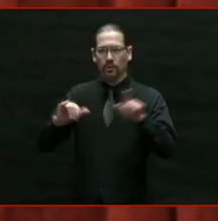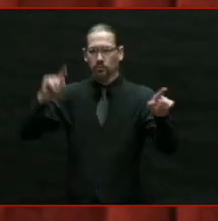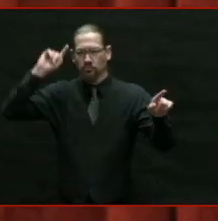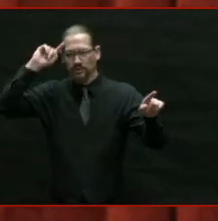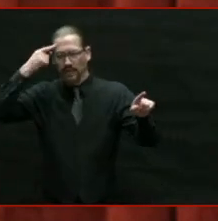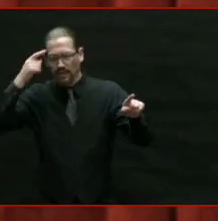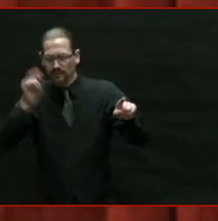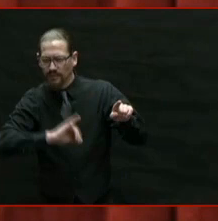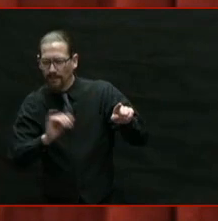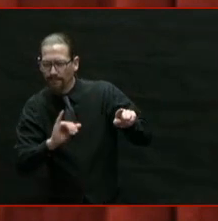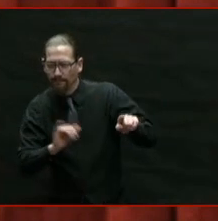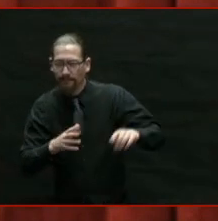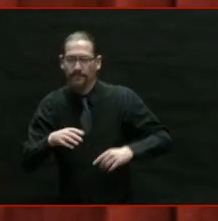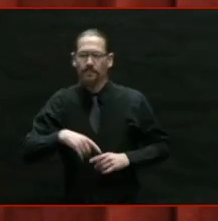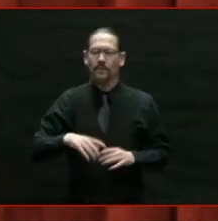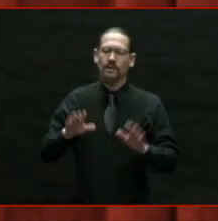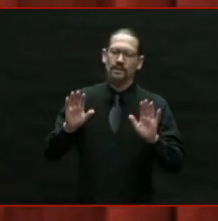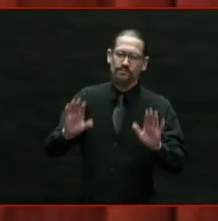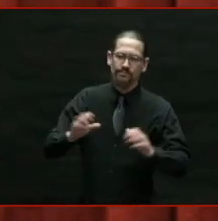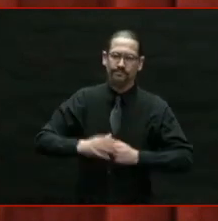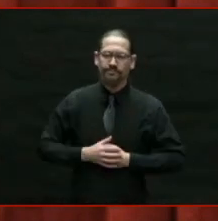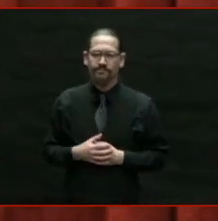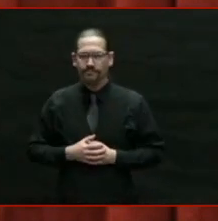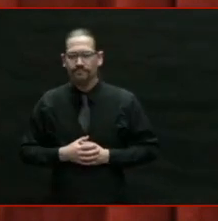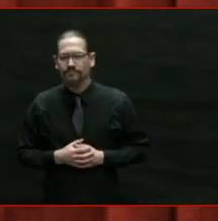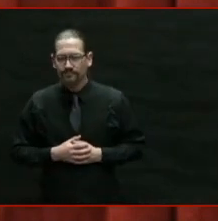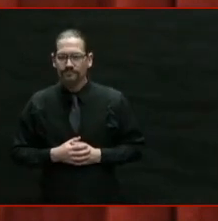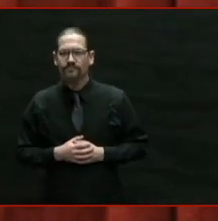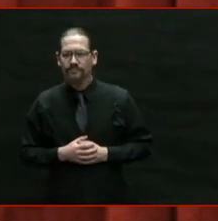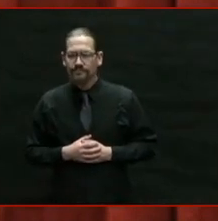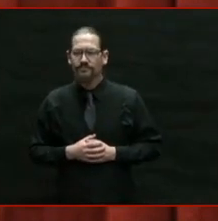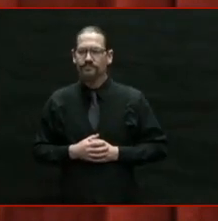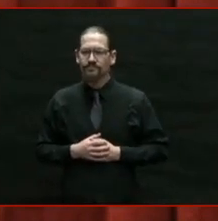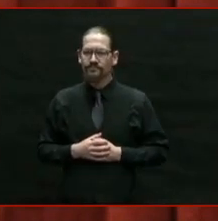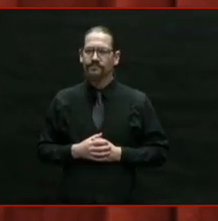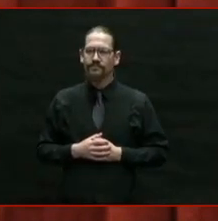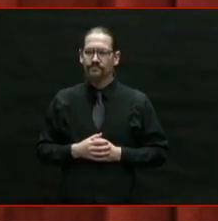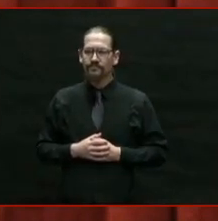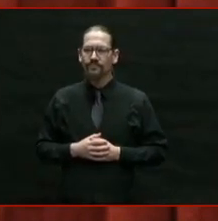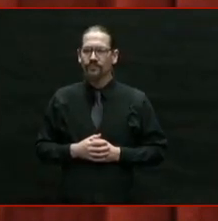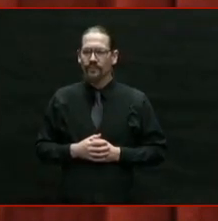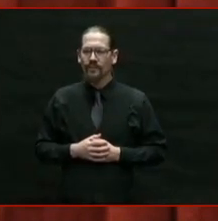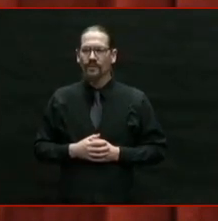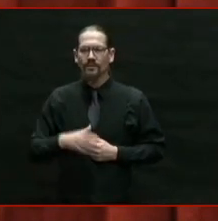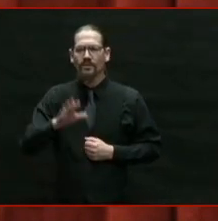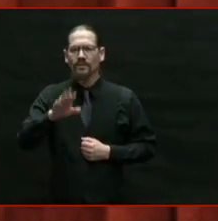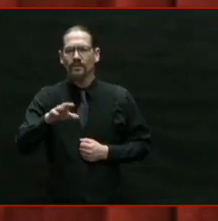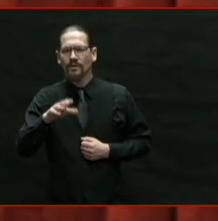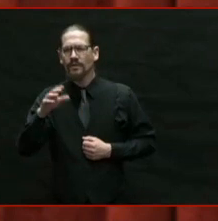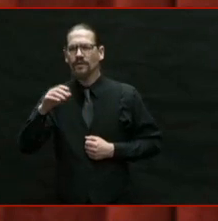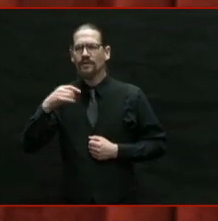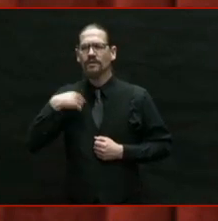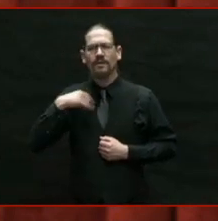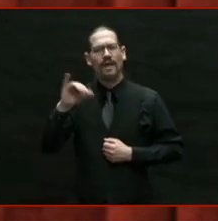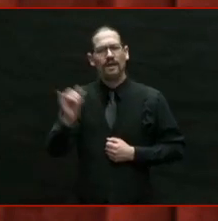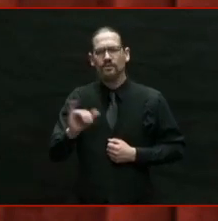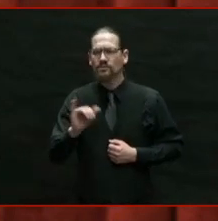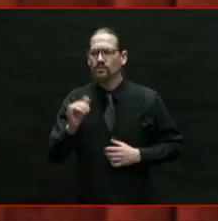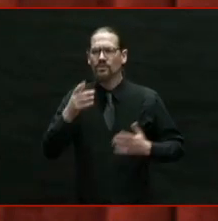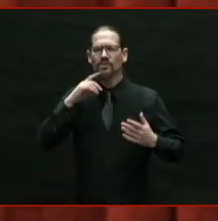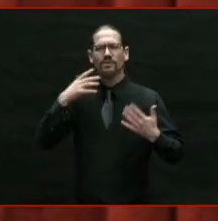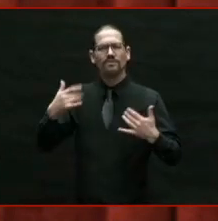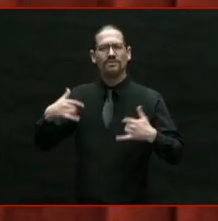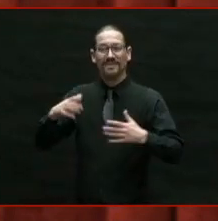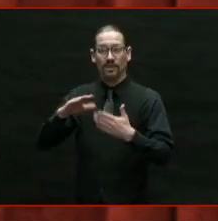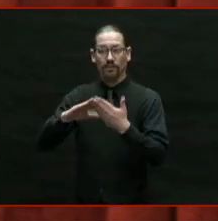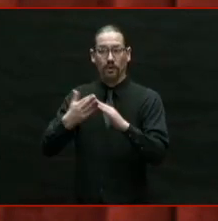At the same time, we took bold steps to make community college tuition-free